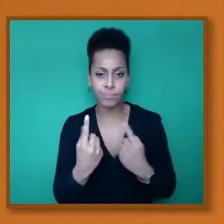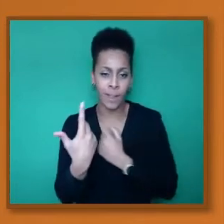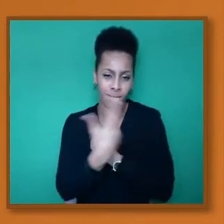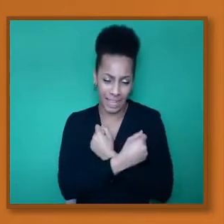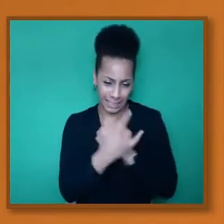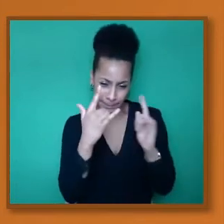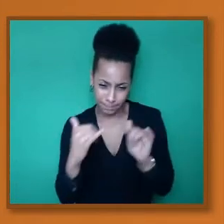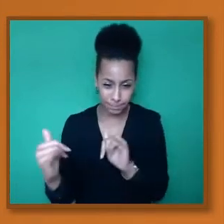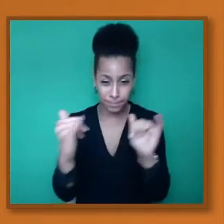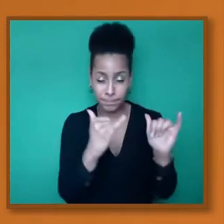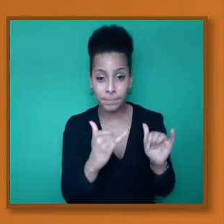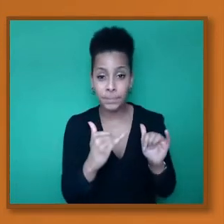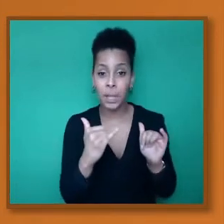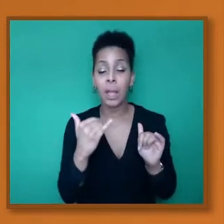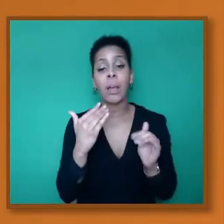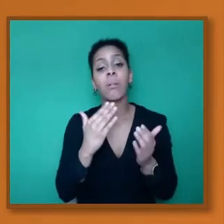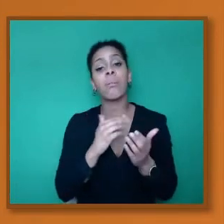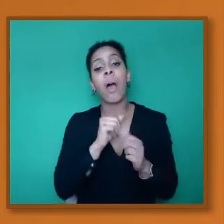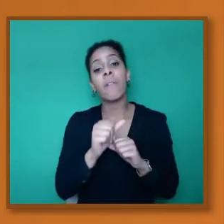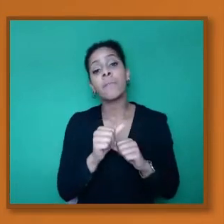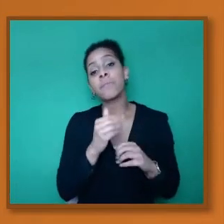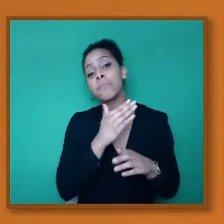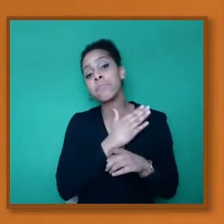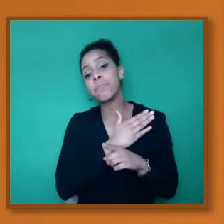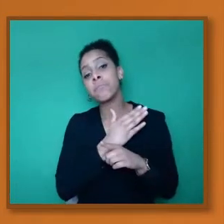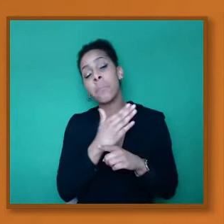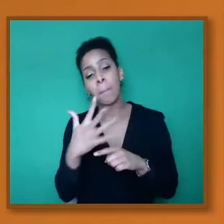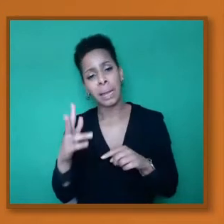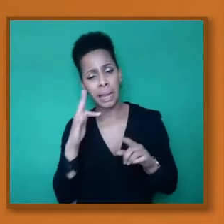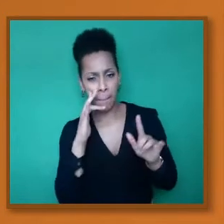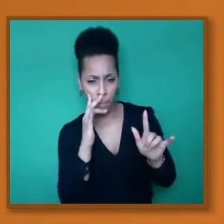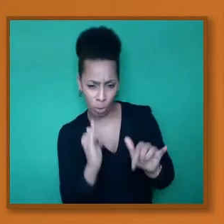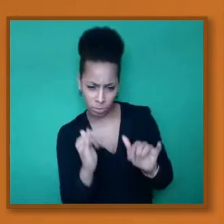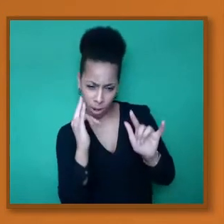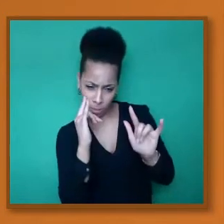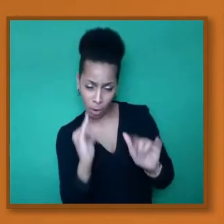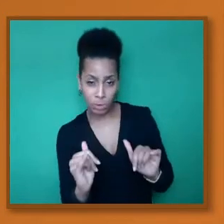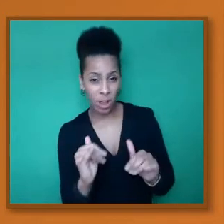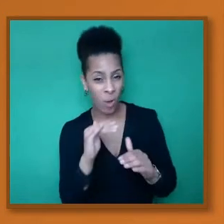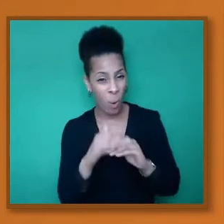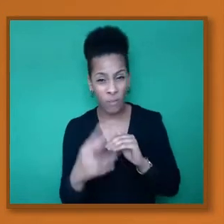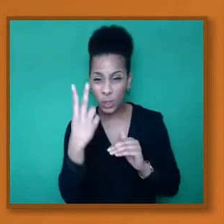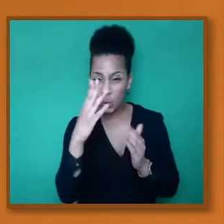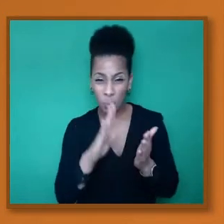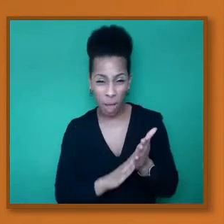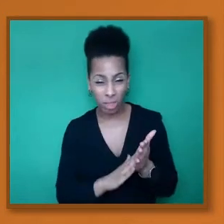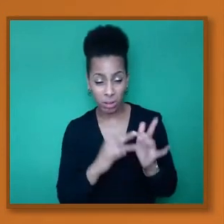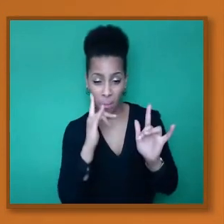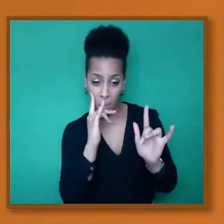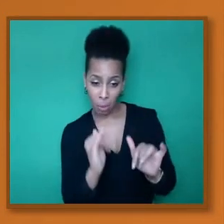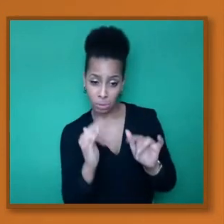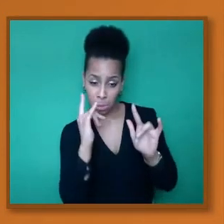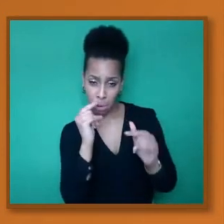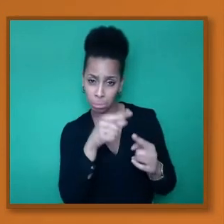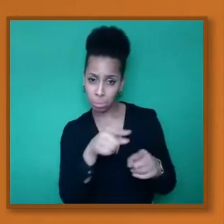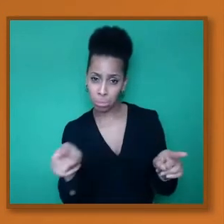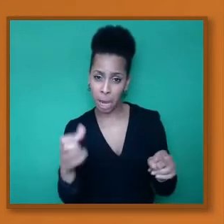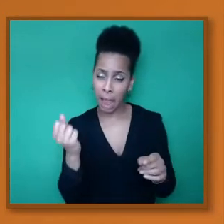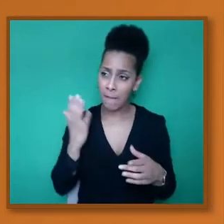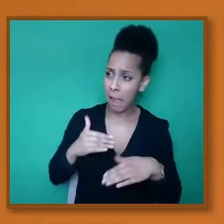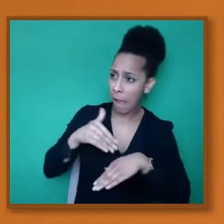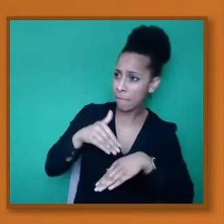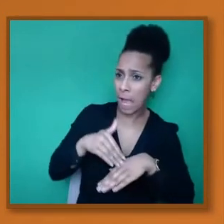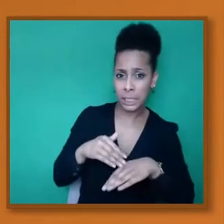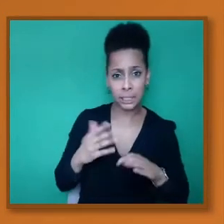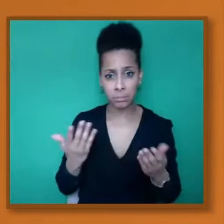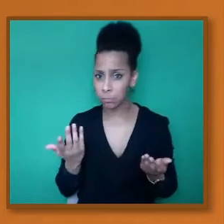since having the vaccine. OK, so that suggests with so many people having had